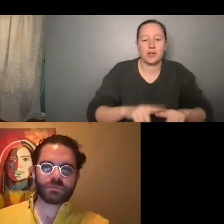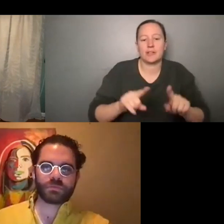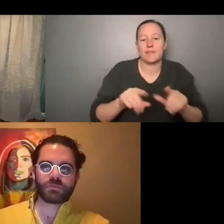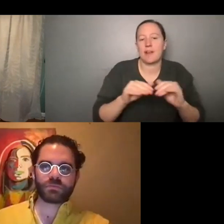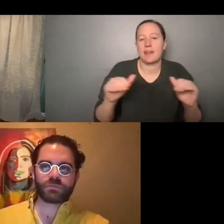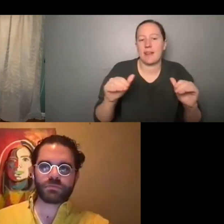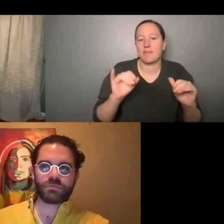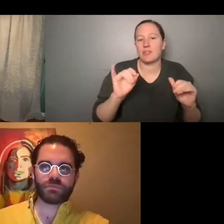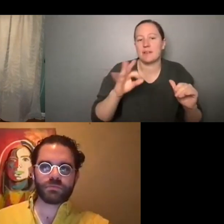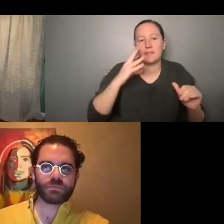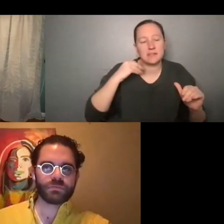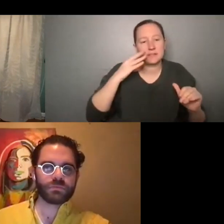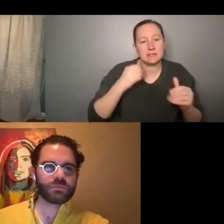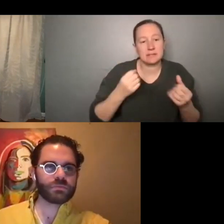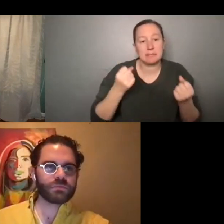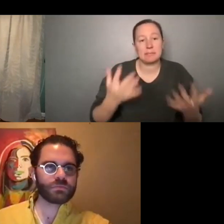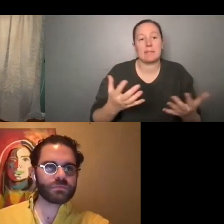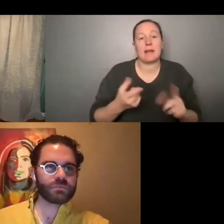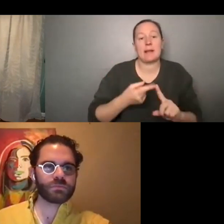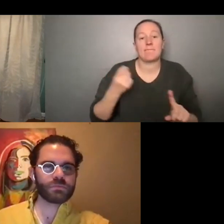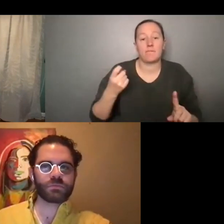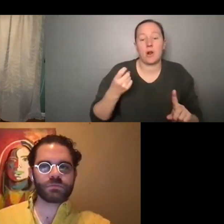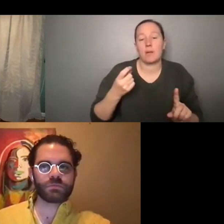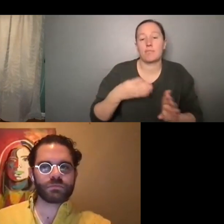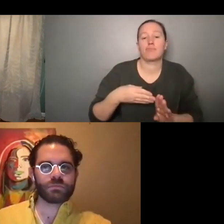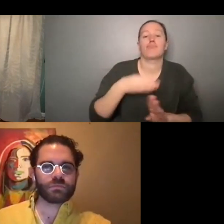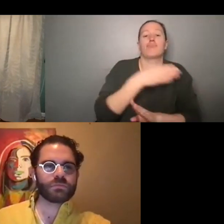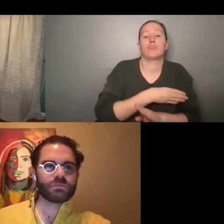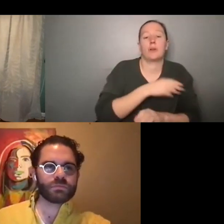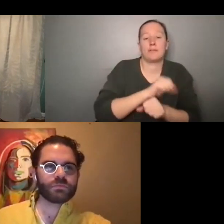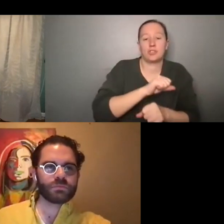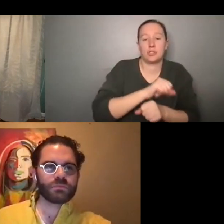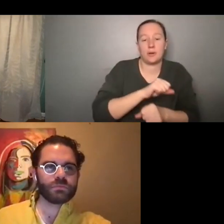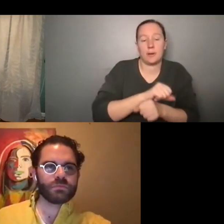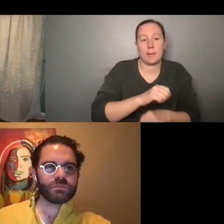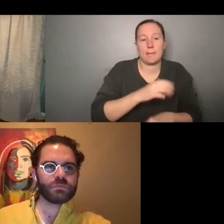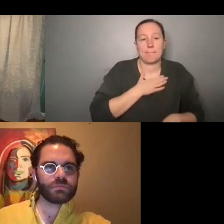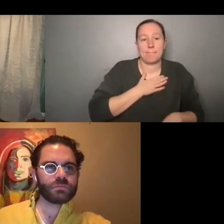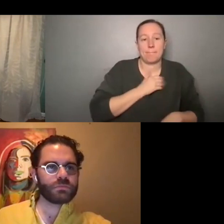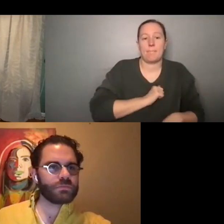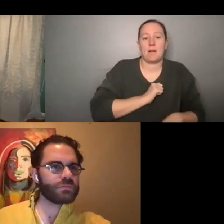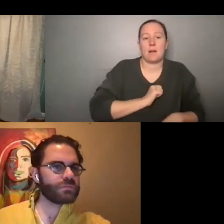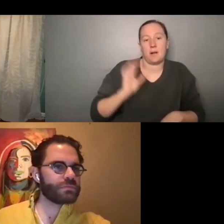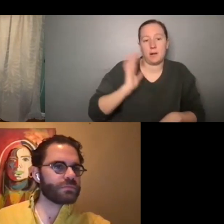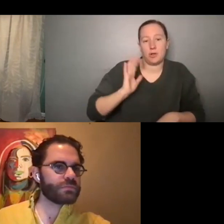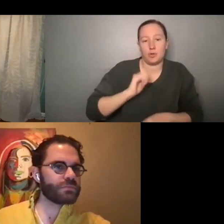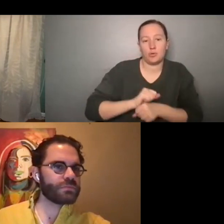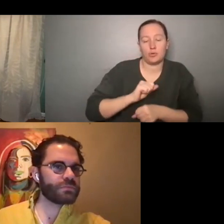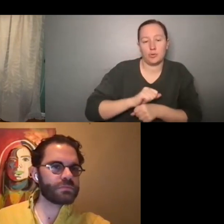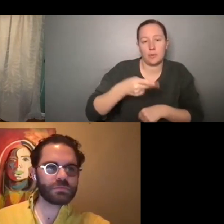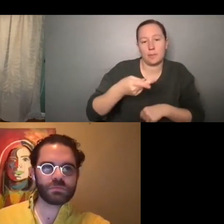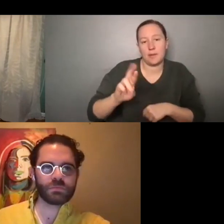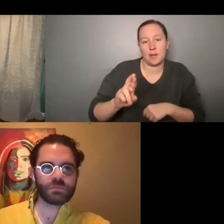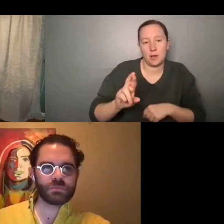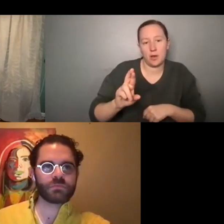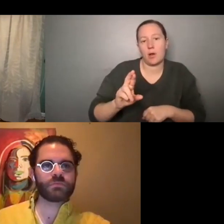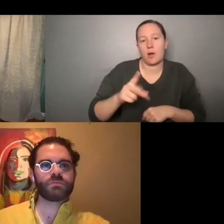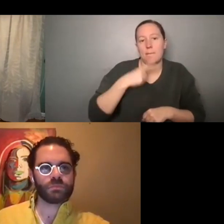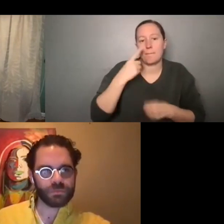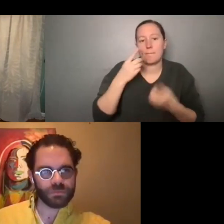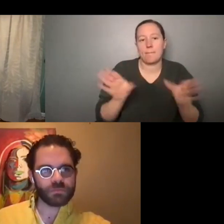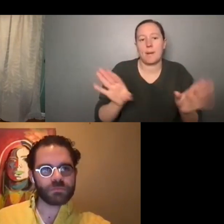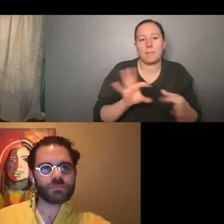of experience. Many people are coming from, uh, previous careers. Like I myself used to work in, um, PR public relations,